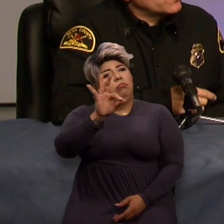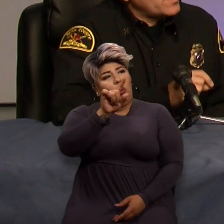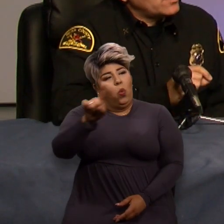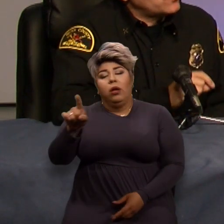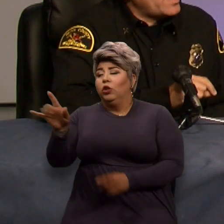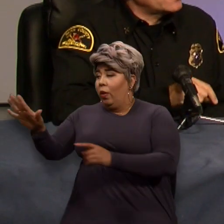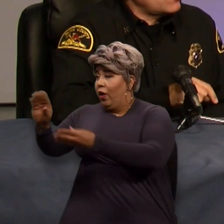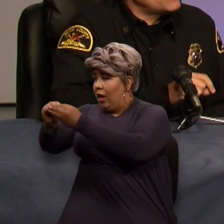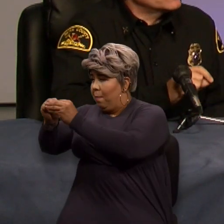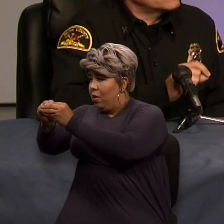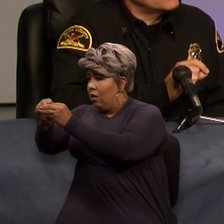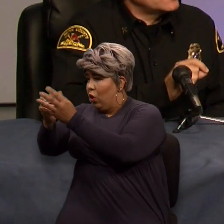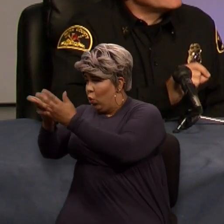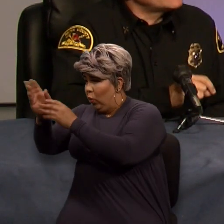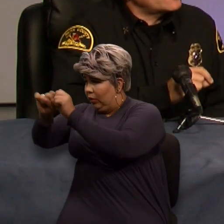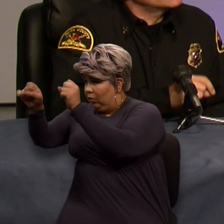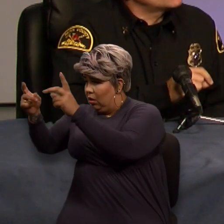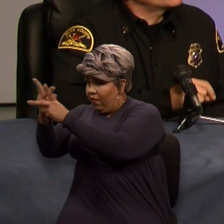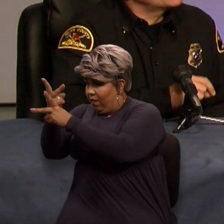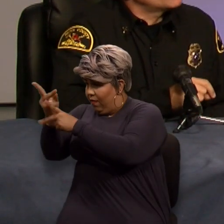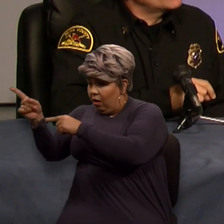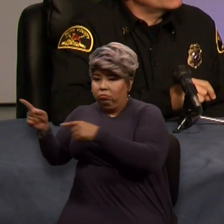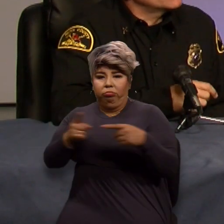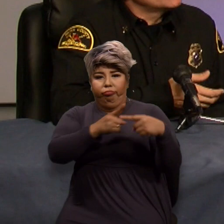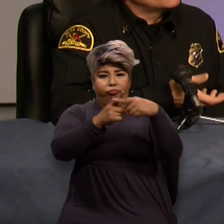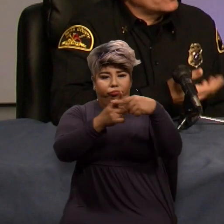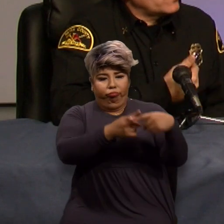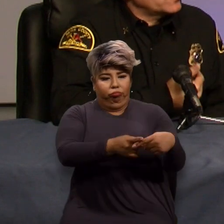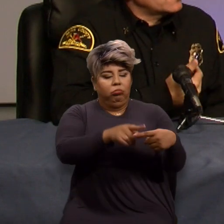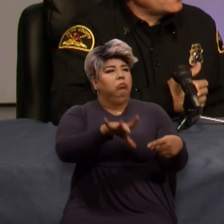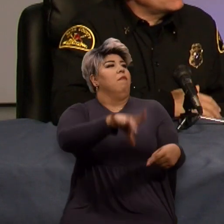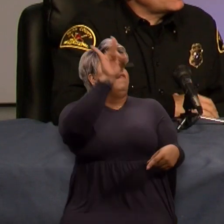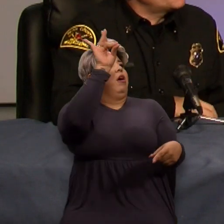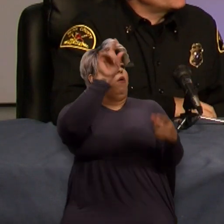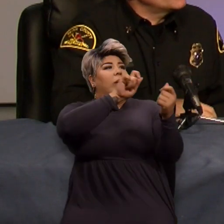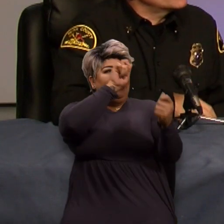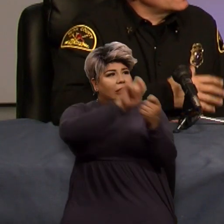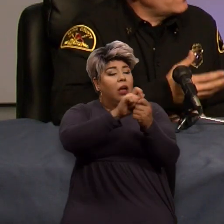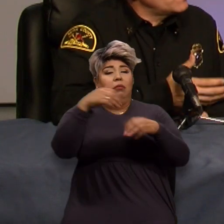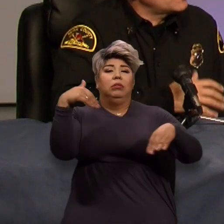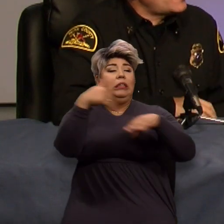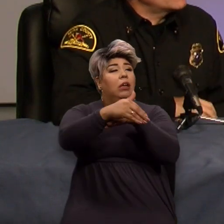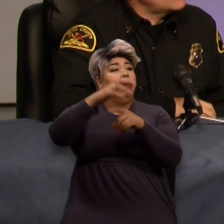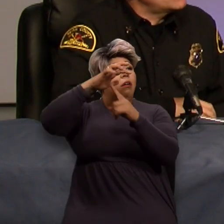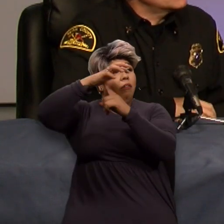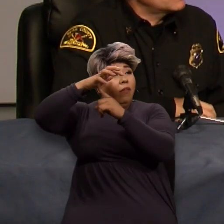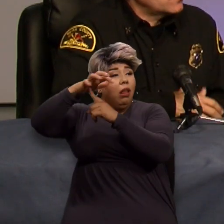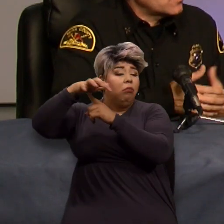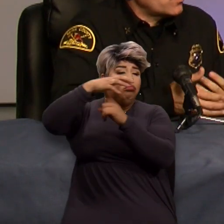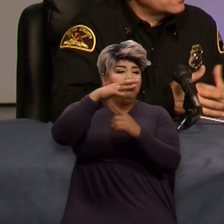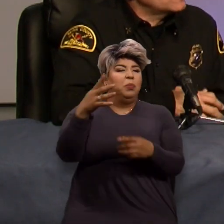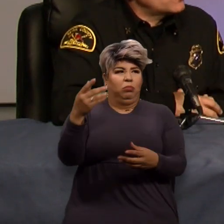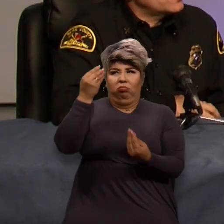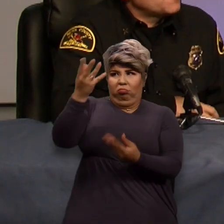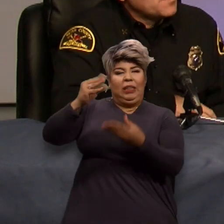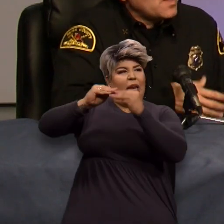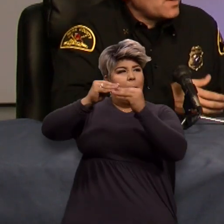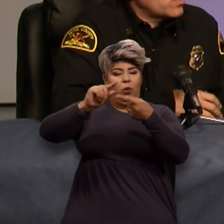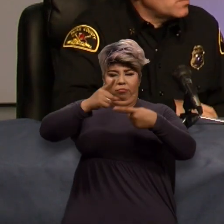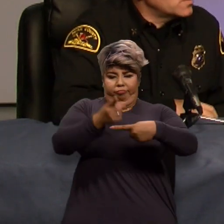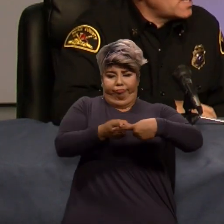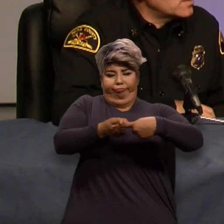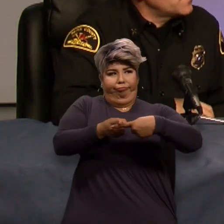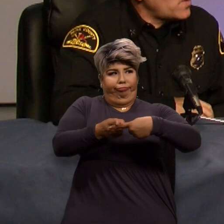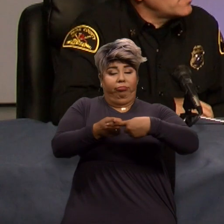their number and tracking almost exactly where they were. We were able to get the helicopter over, give them the Latin long or the coordinates for it.